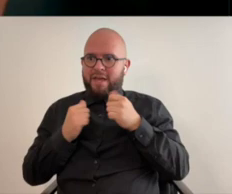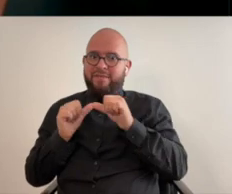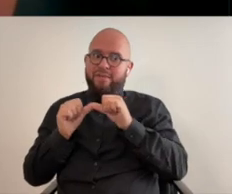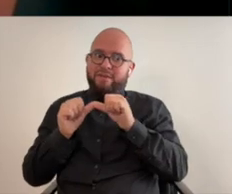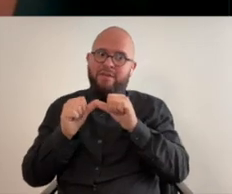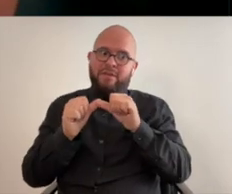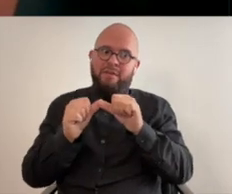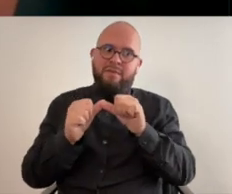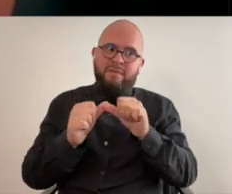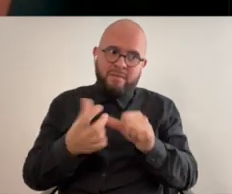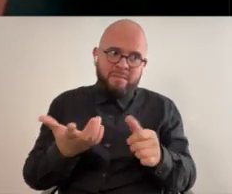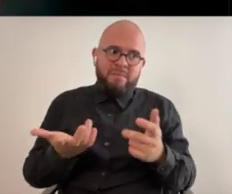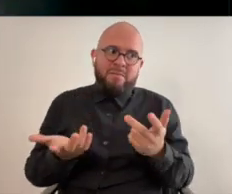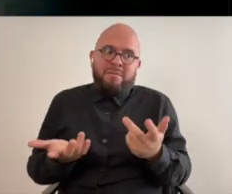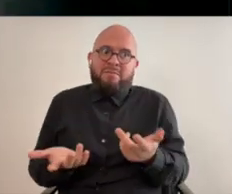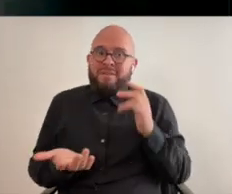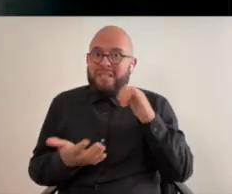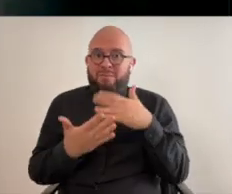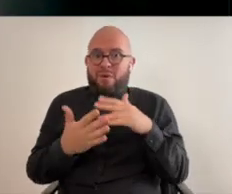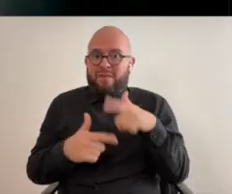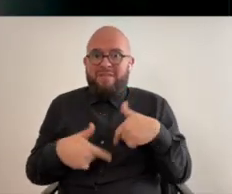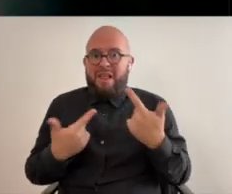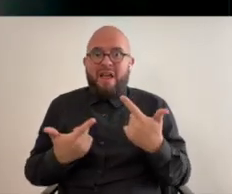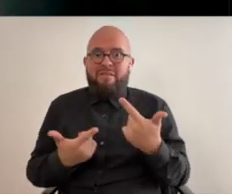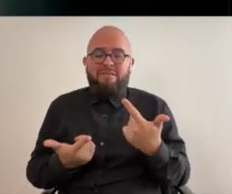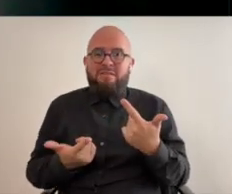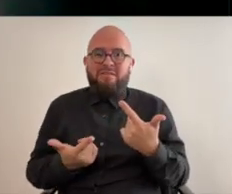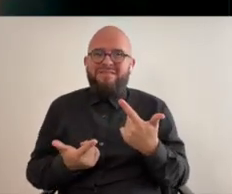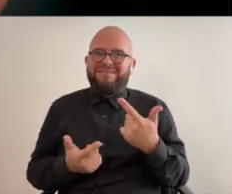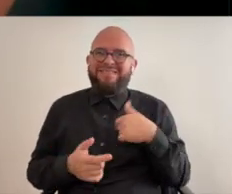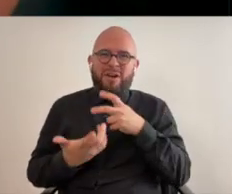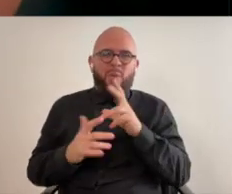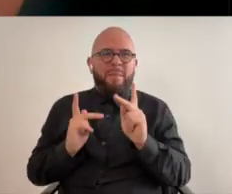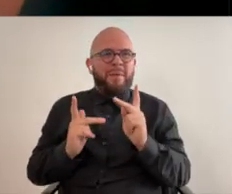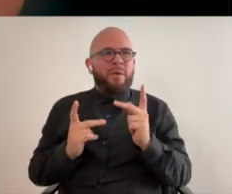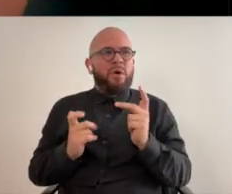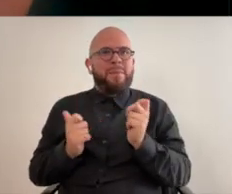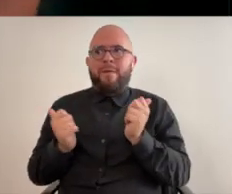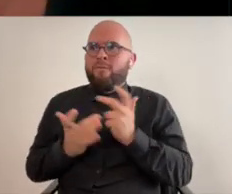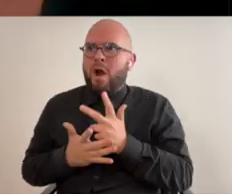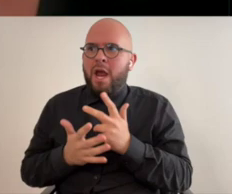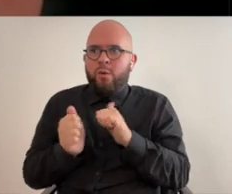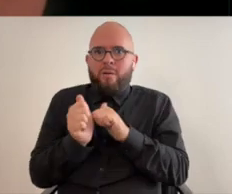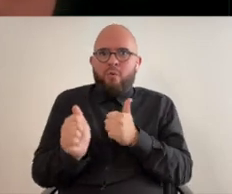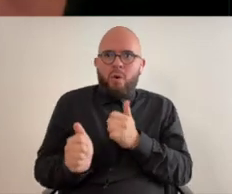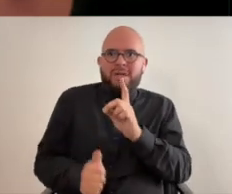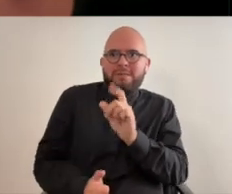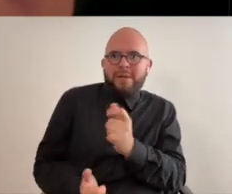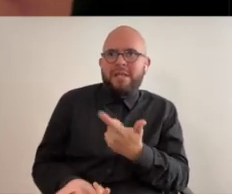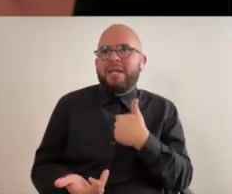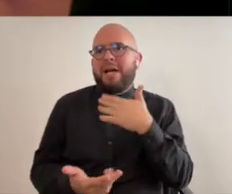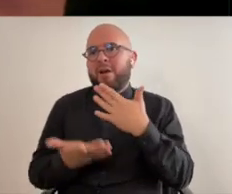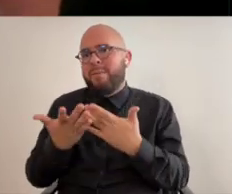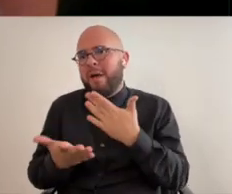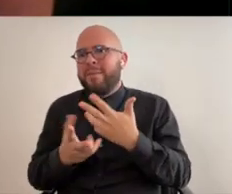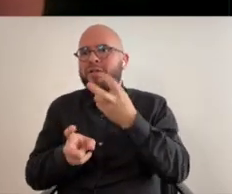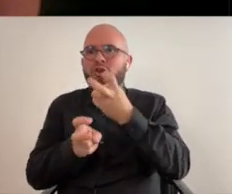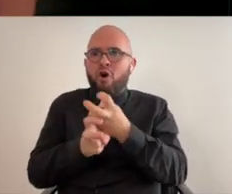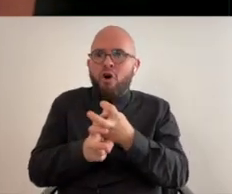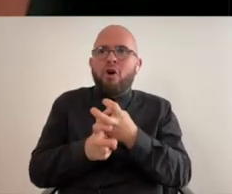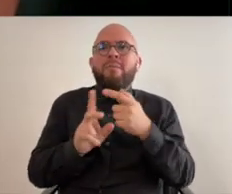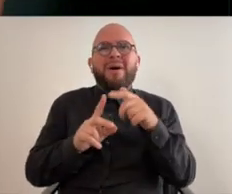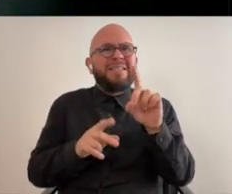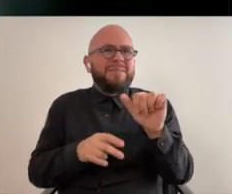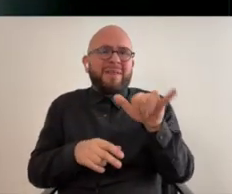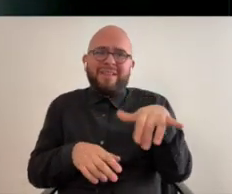if you live long enough and not being this this thing that we could be afraid of and avoid like